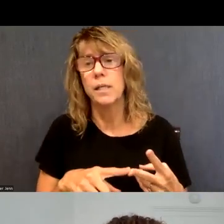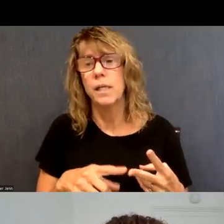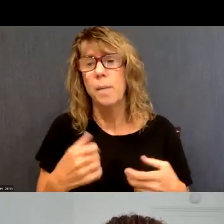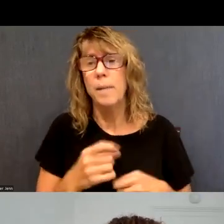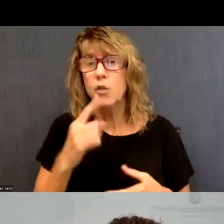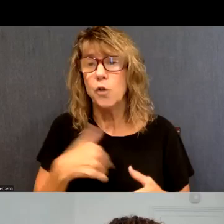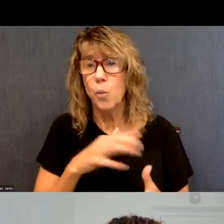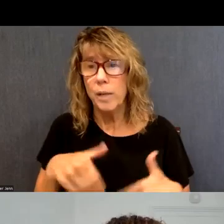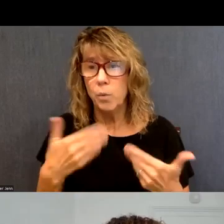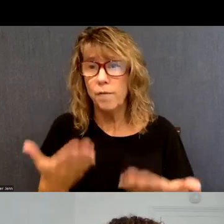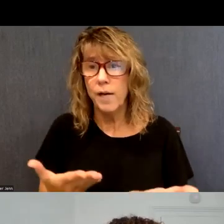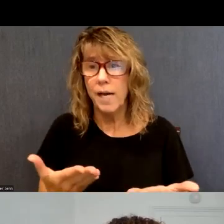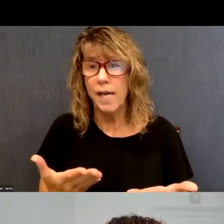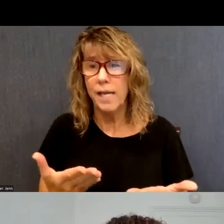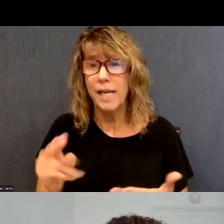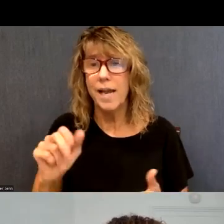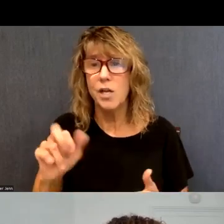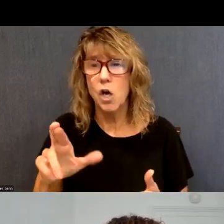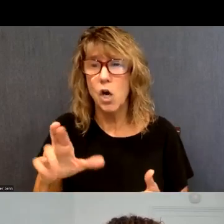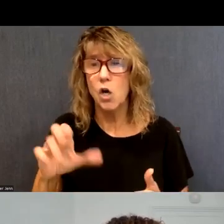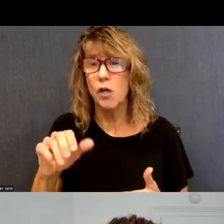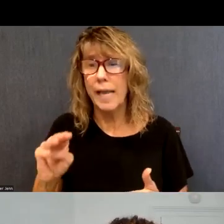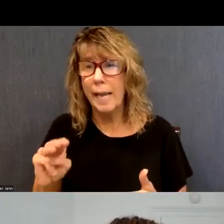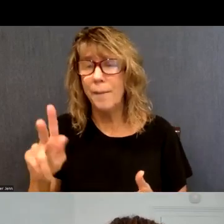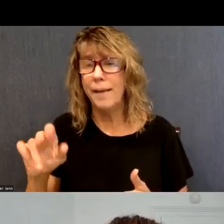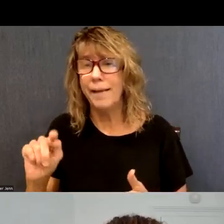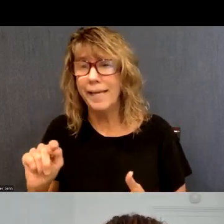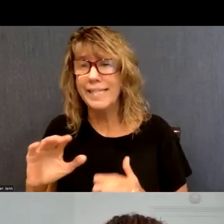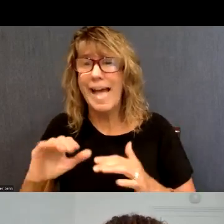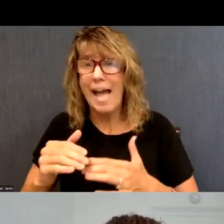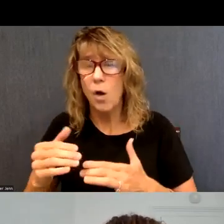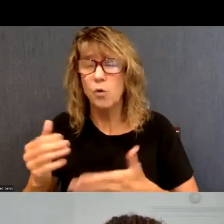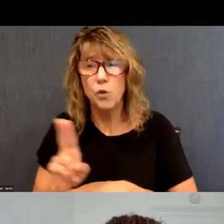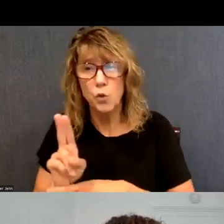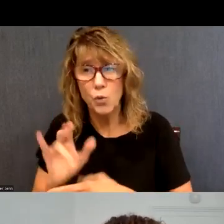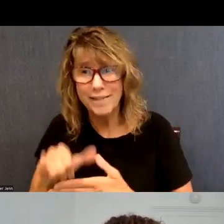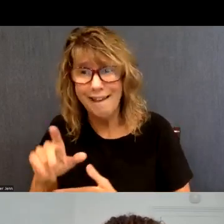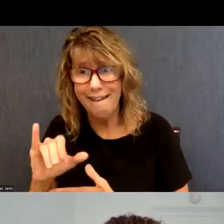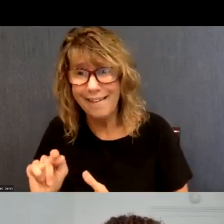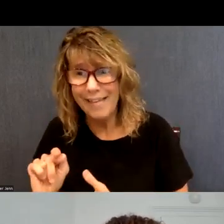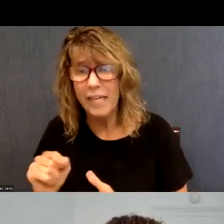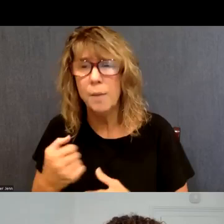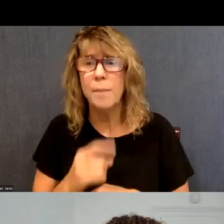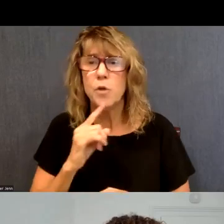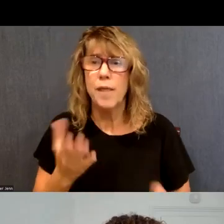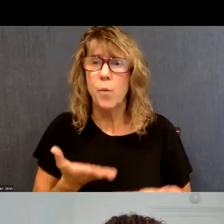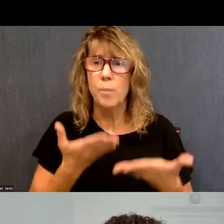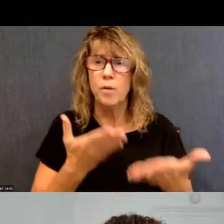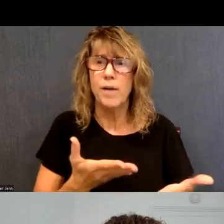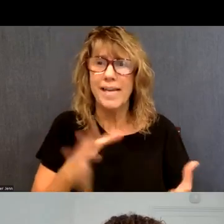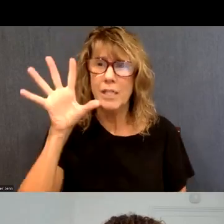provided, um, Narcan kits and training on, on, on kits, making sure that we provided comprehensive